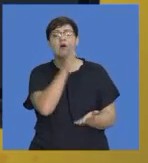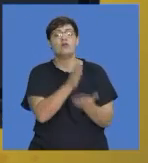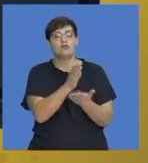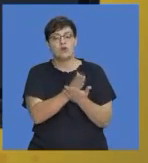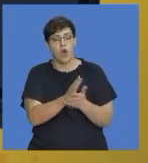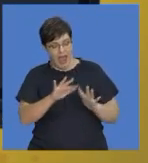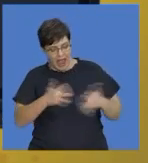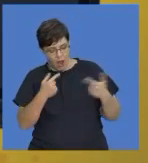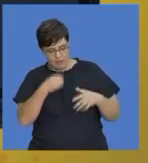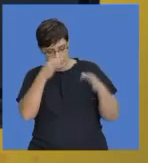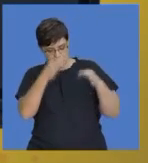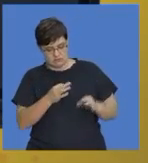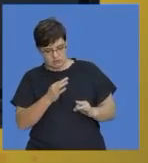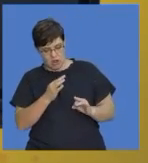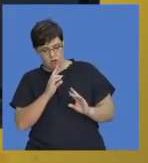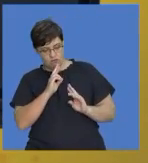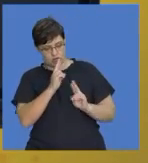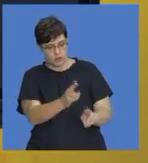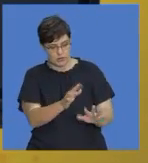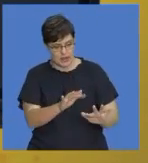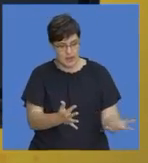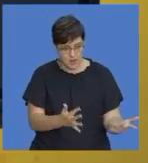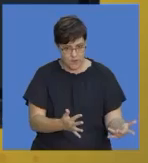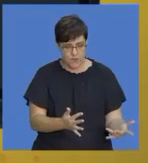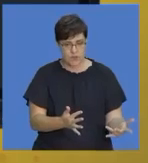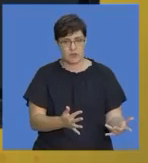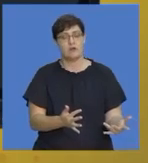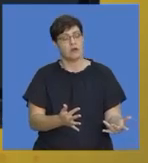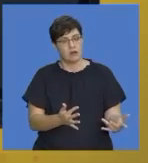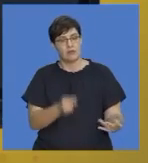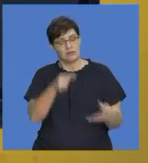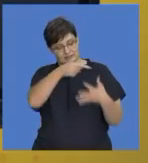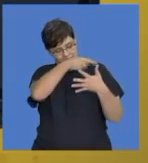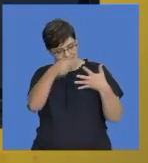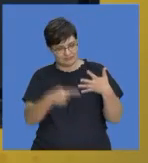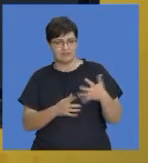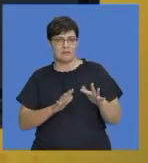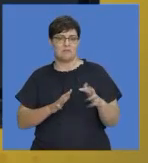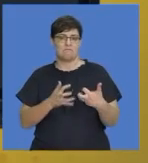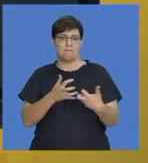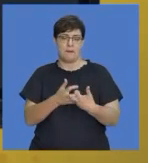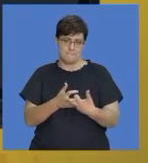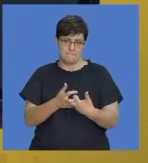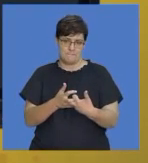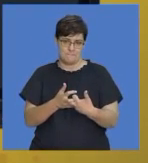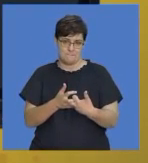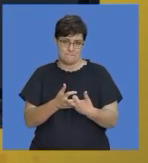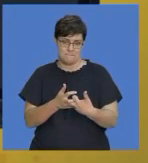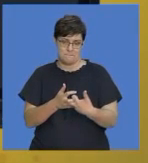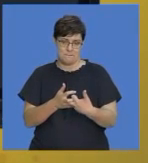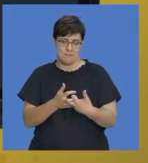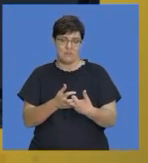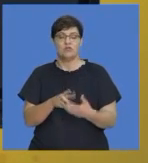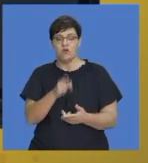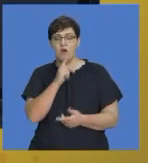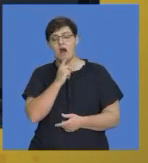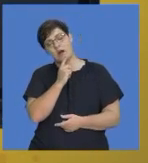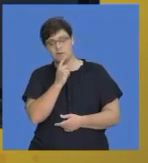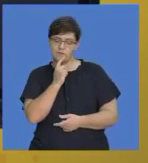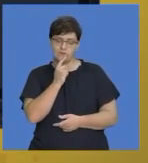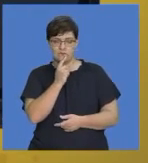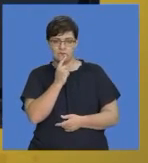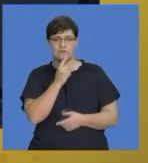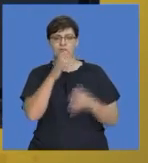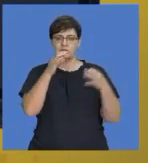decide to respond to your essay is one of the following that we've mentioned now, so that you actually decide whether you are